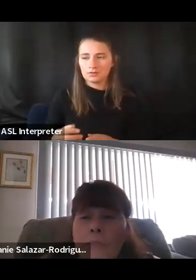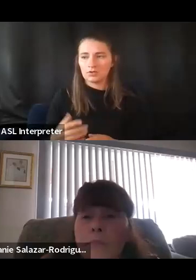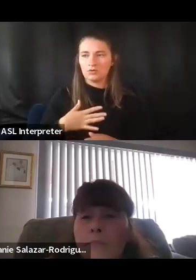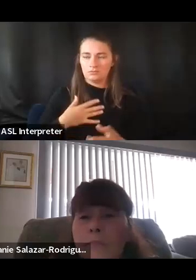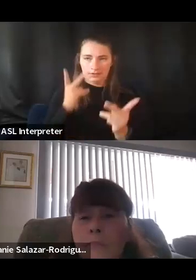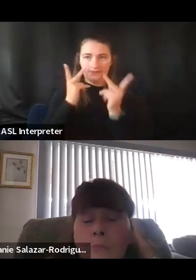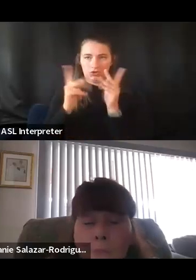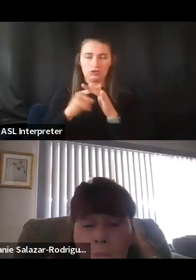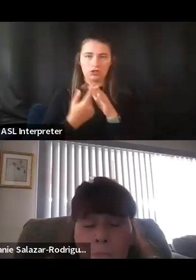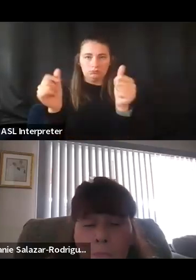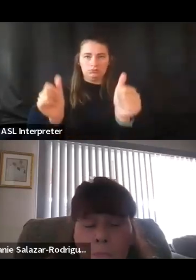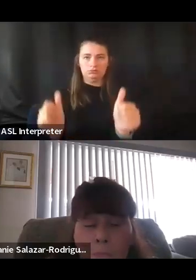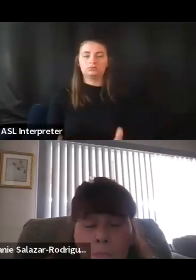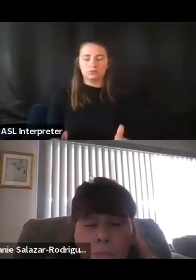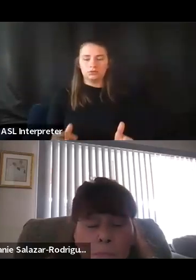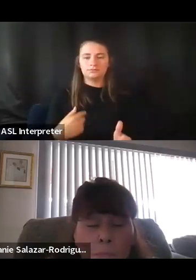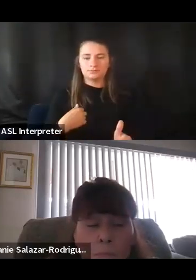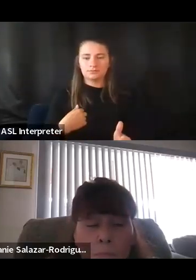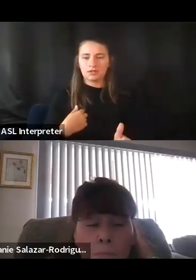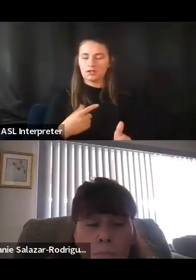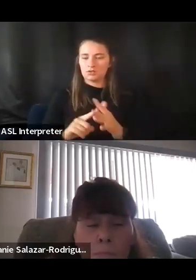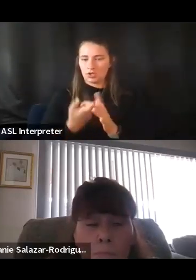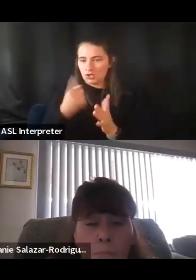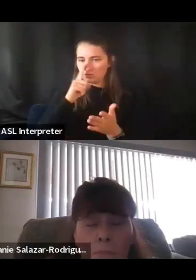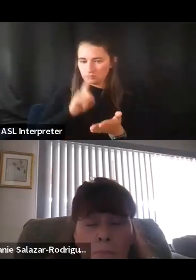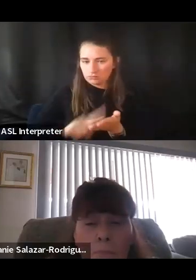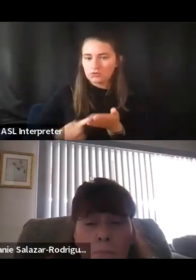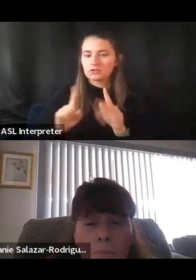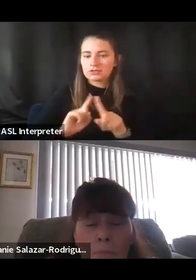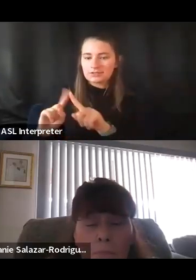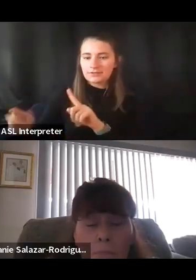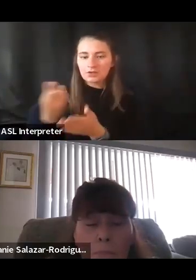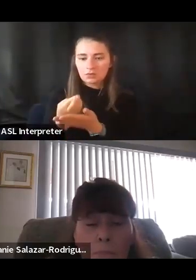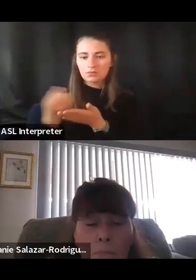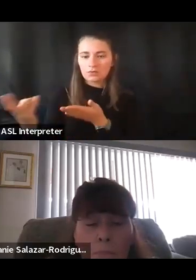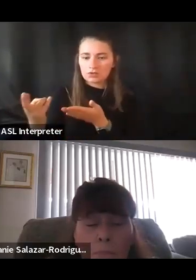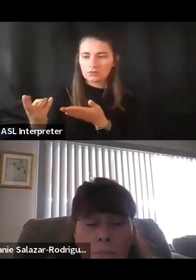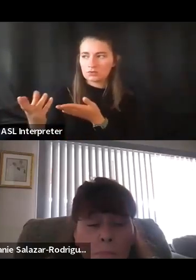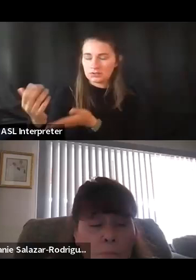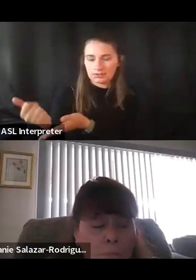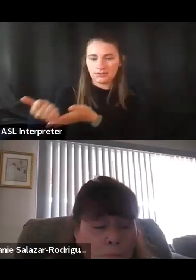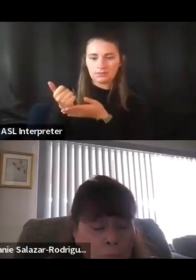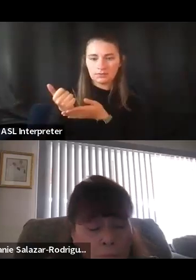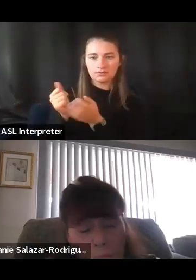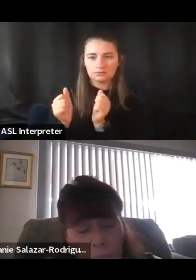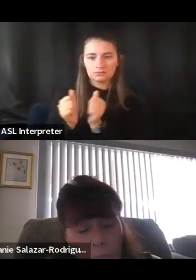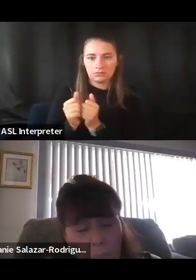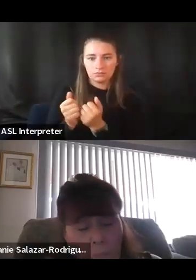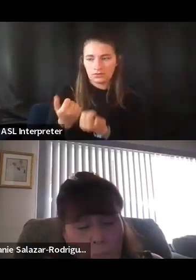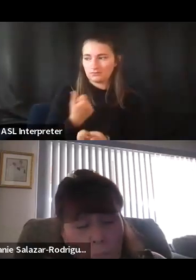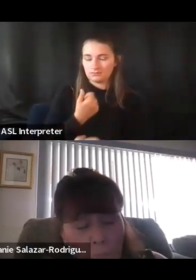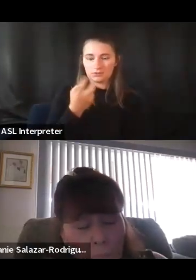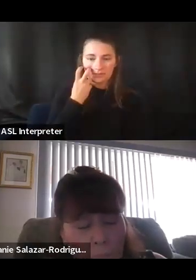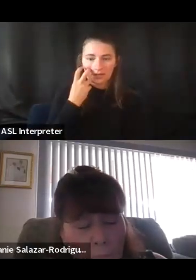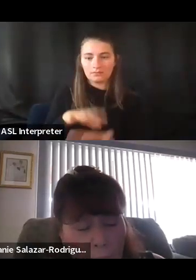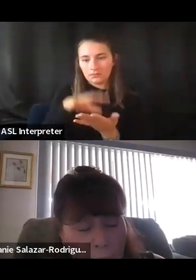vision, I started looking into looking different types of resources to aid me with my blindness, things